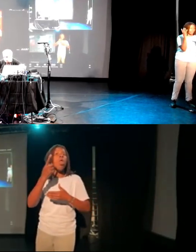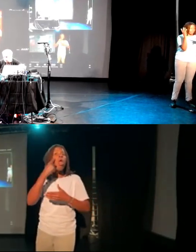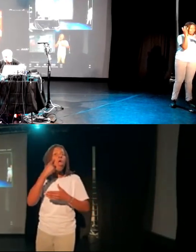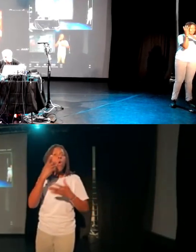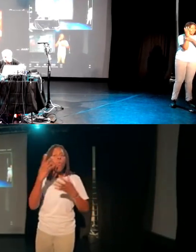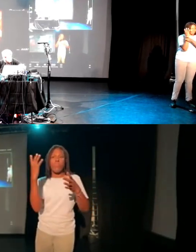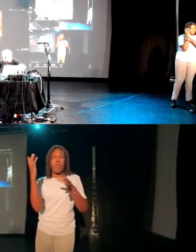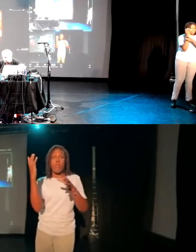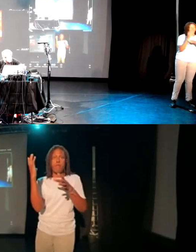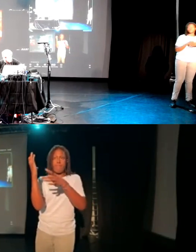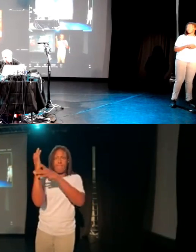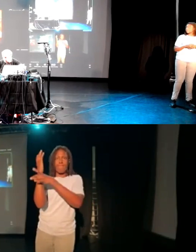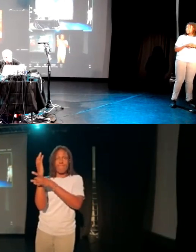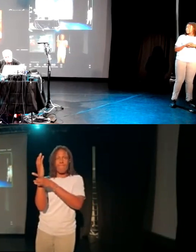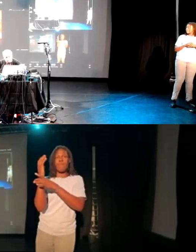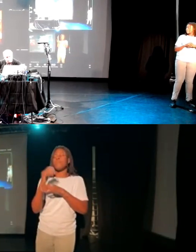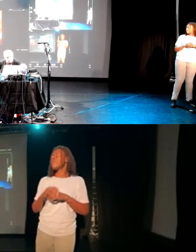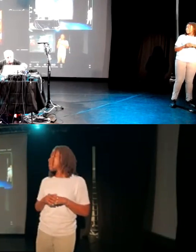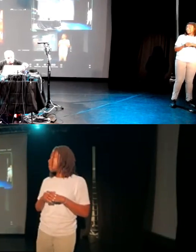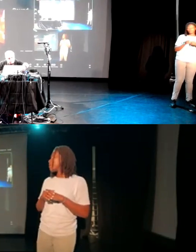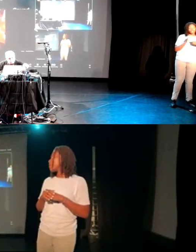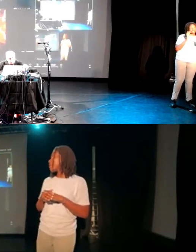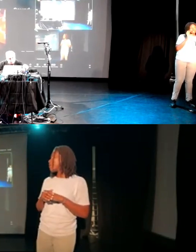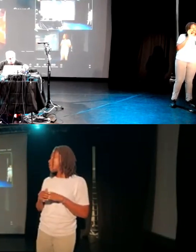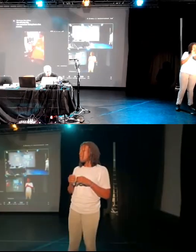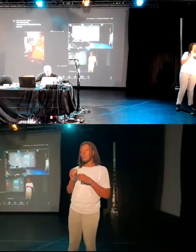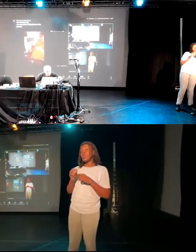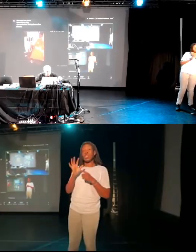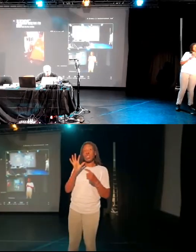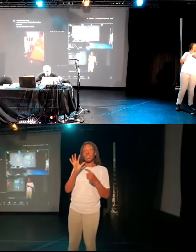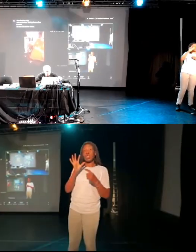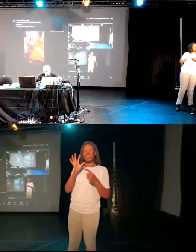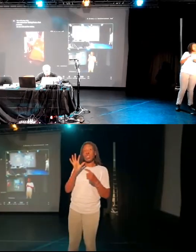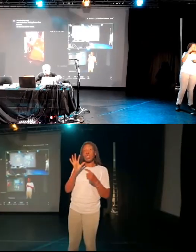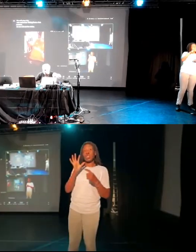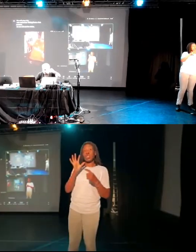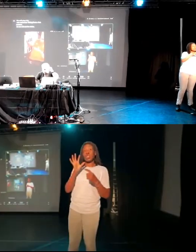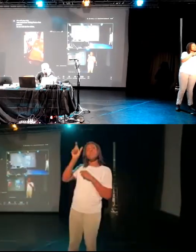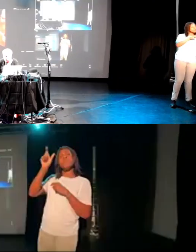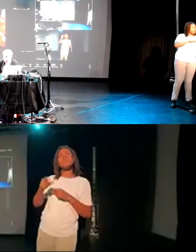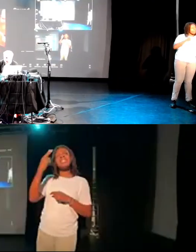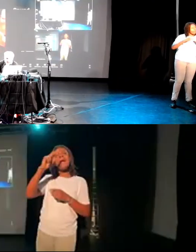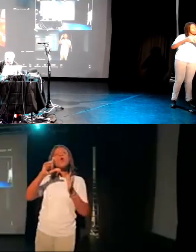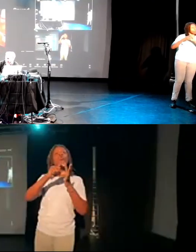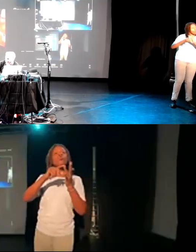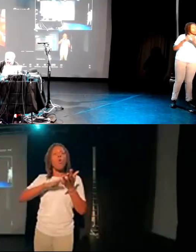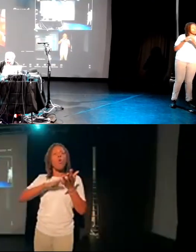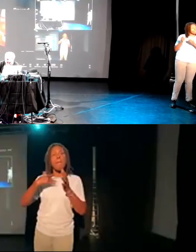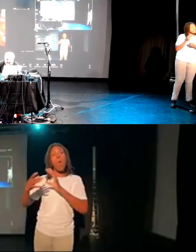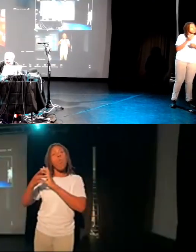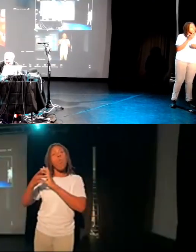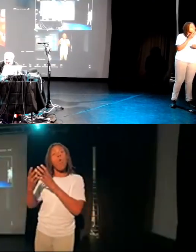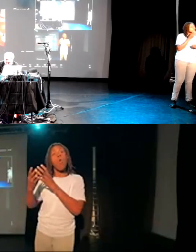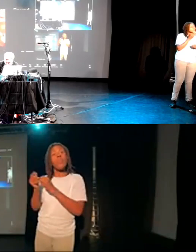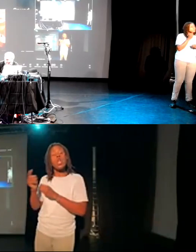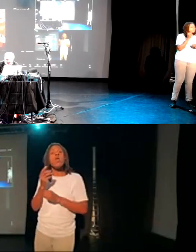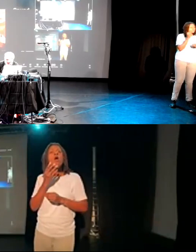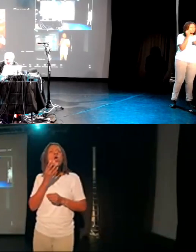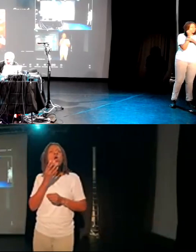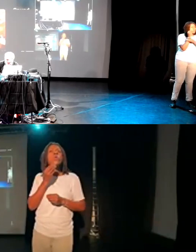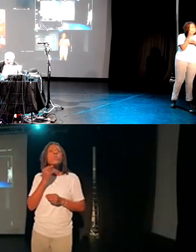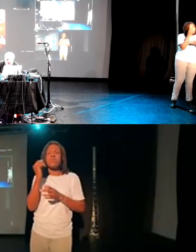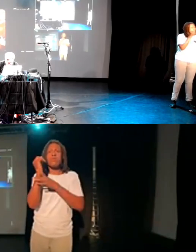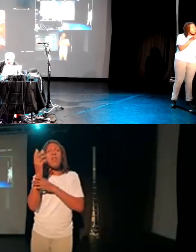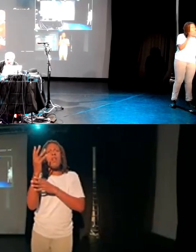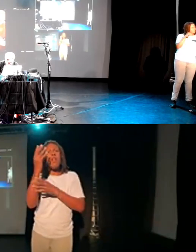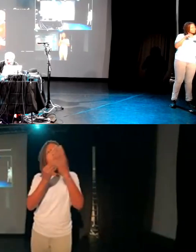a chap called Dom that I work with learning how to use this first sound gadget